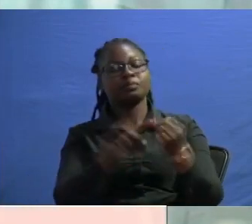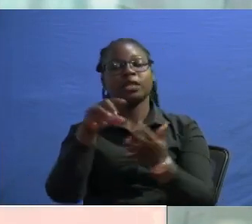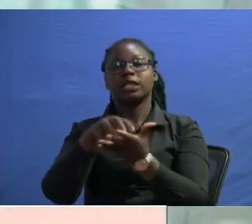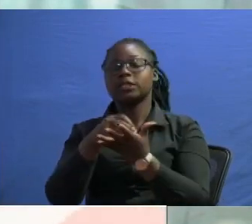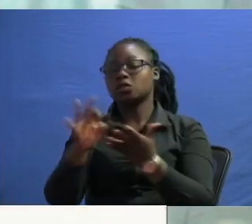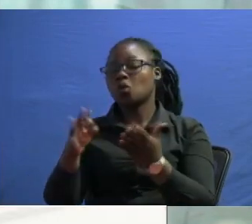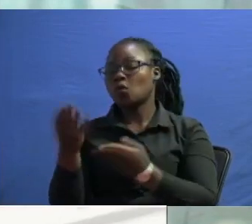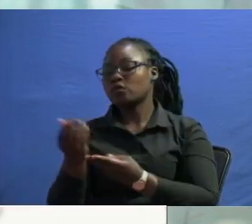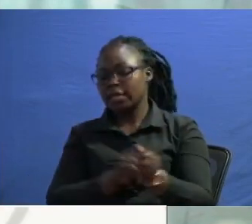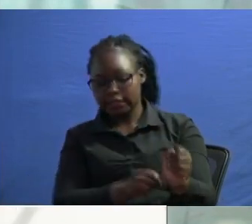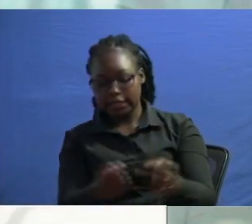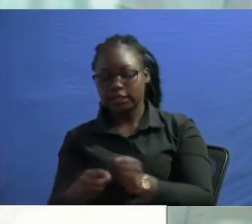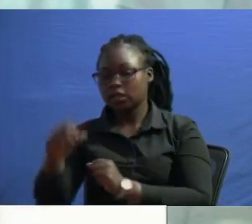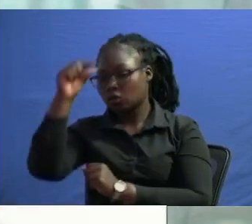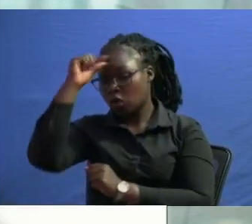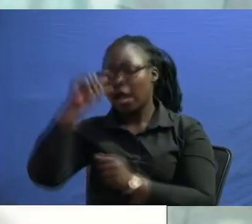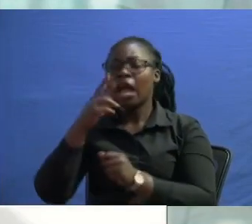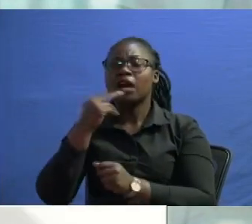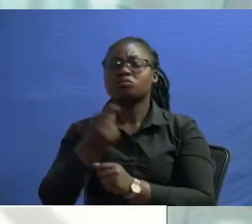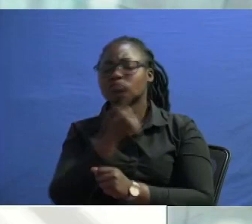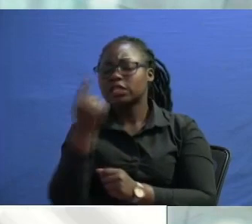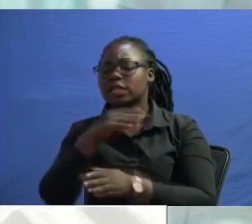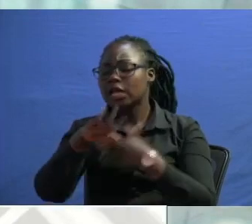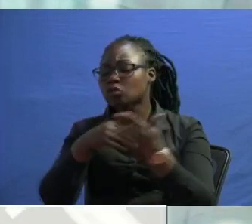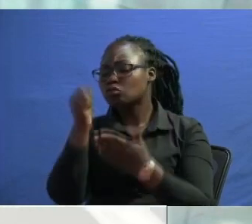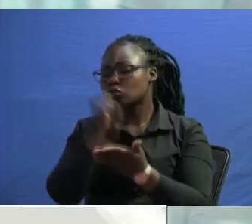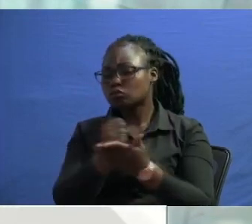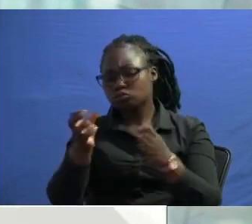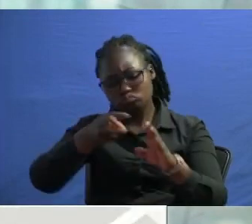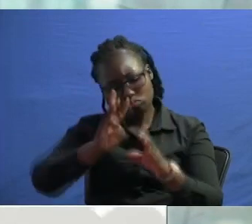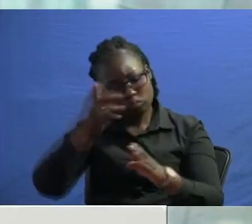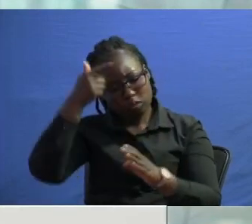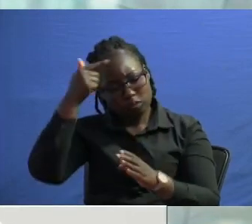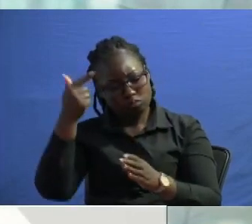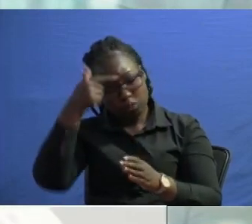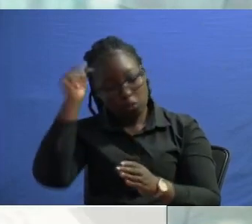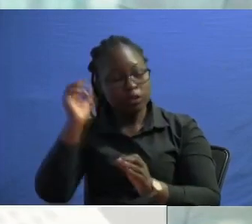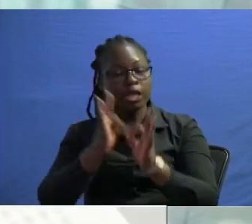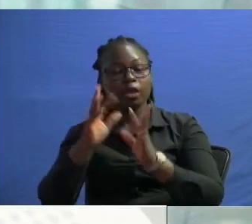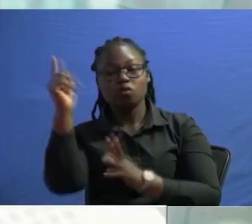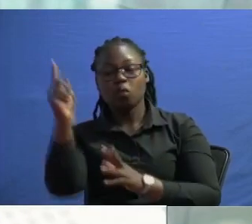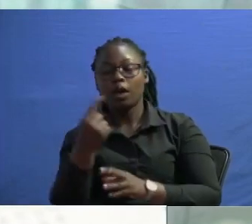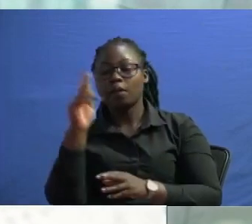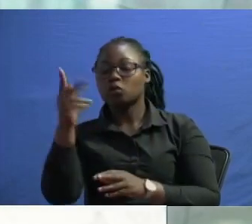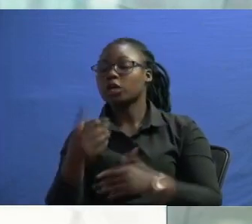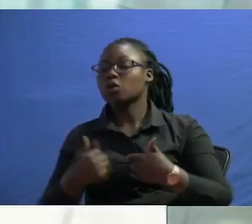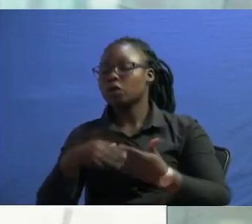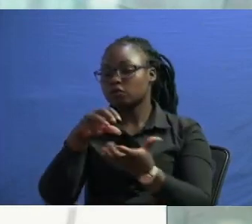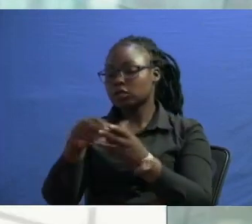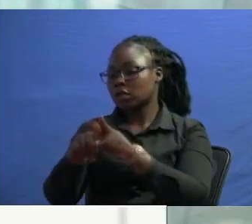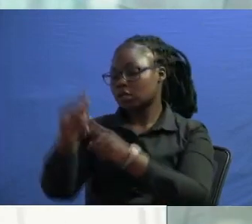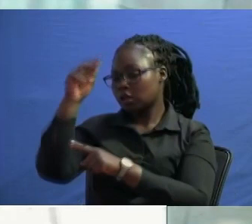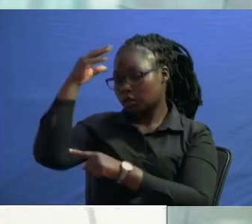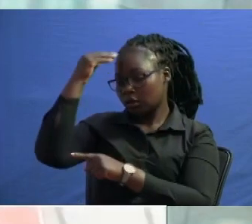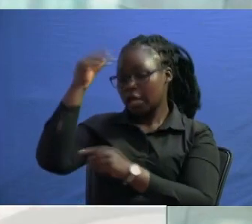government are you telling me that all offices everybody has left because if you come to kenya we have the state and we have the head if